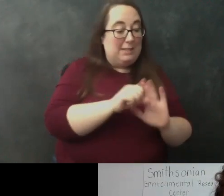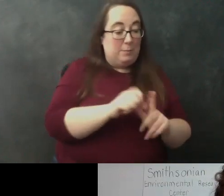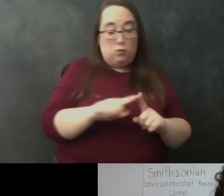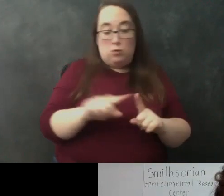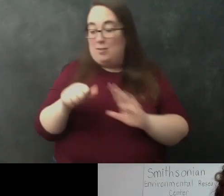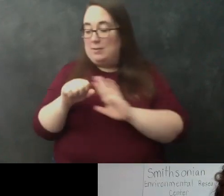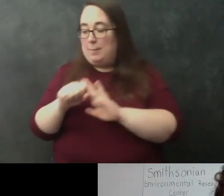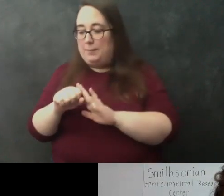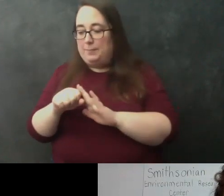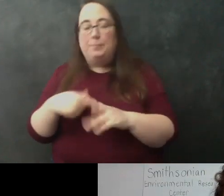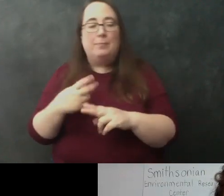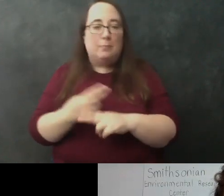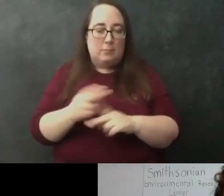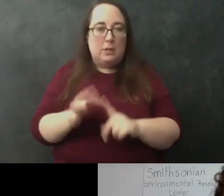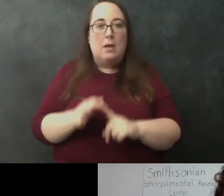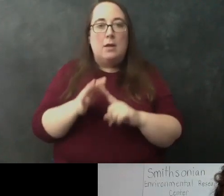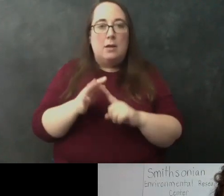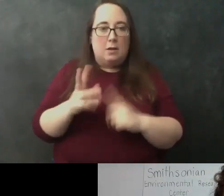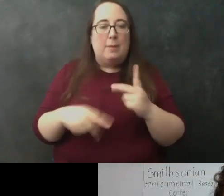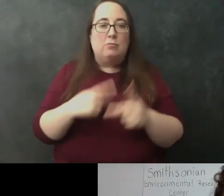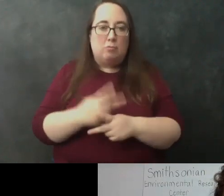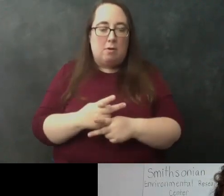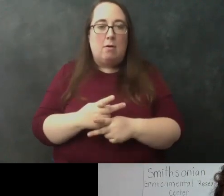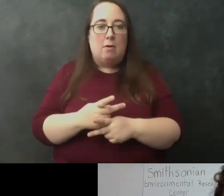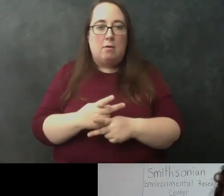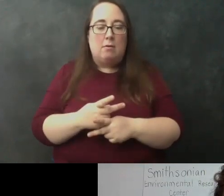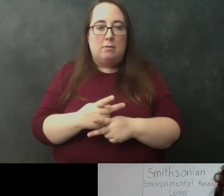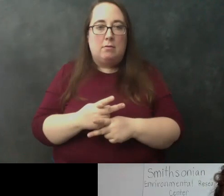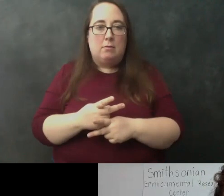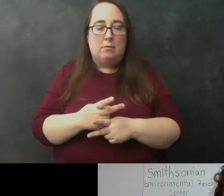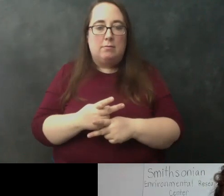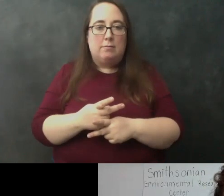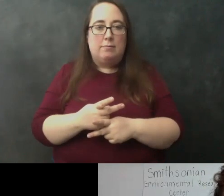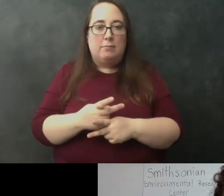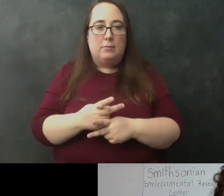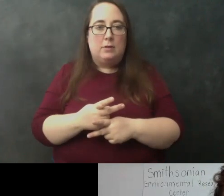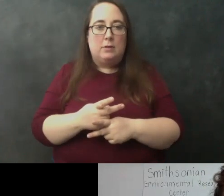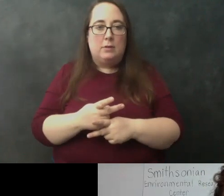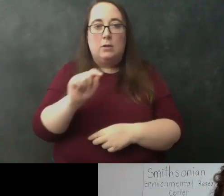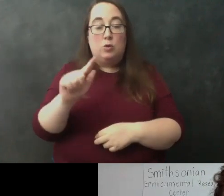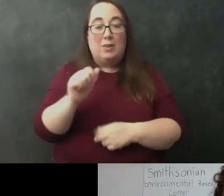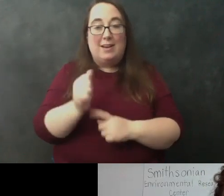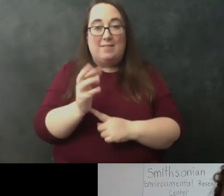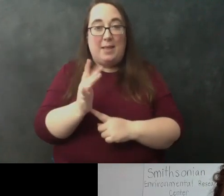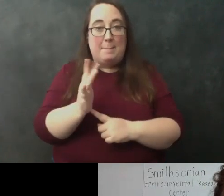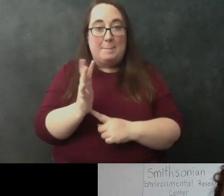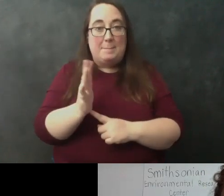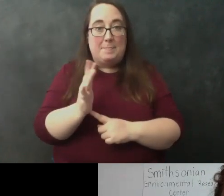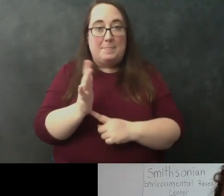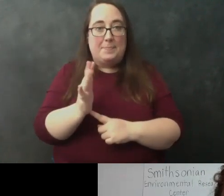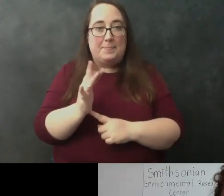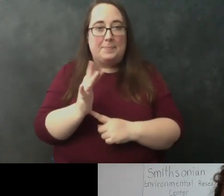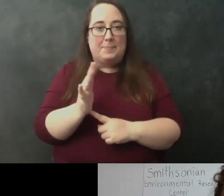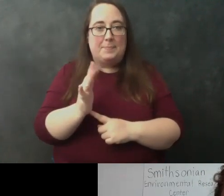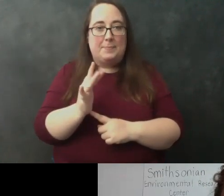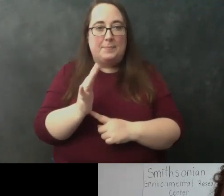we use a special kind of um tool that we can actually have a flame so there's a fire here and then we will